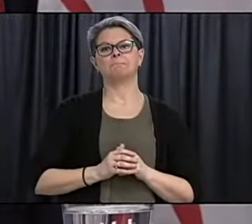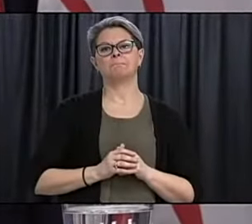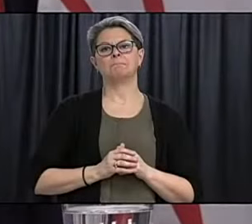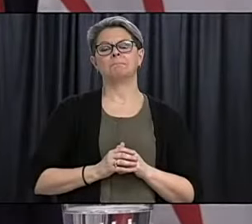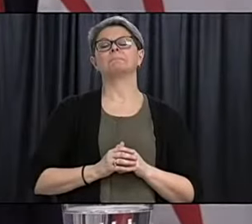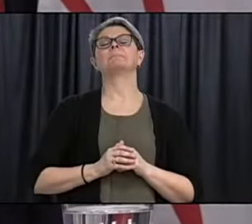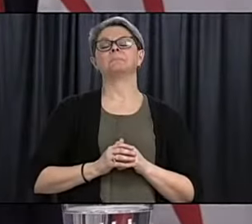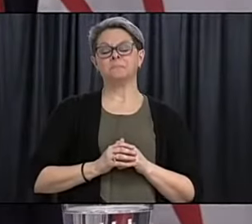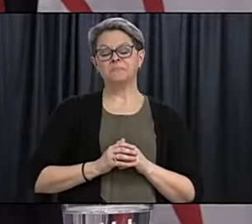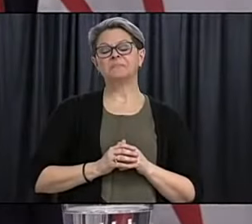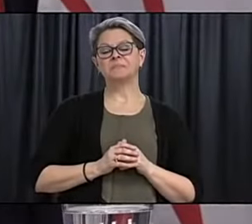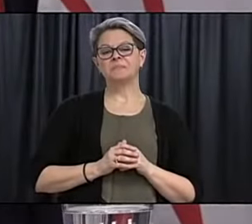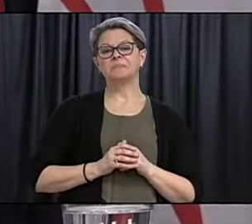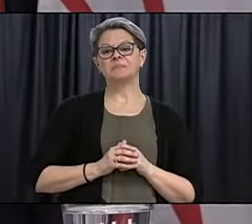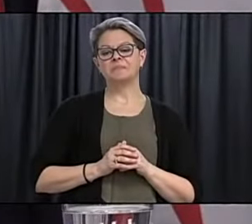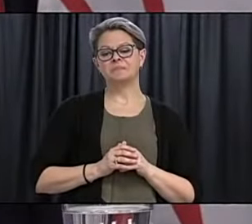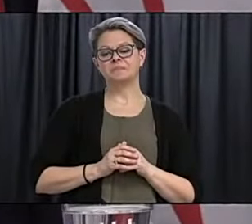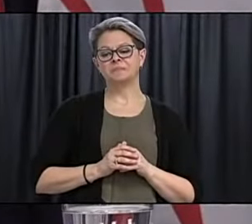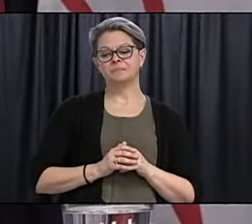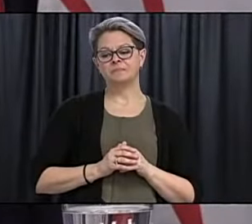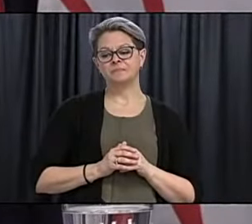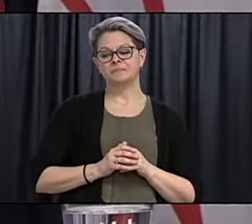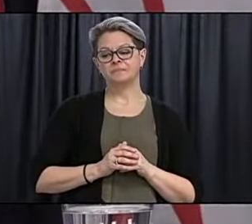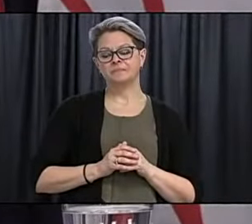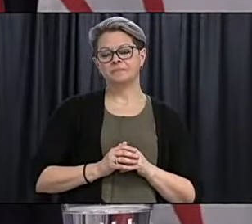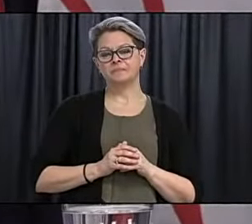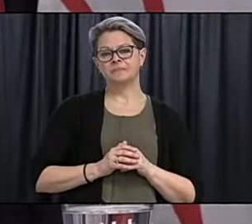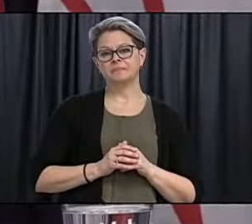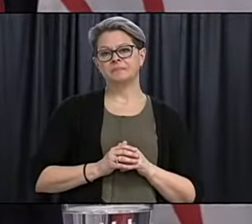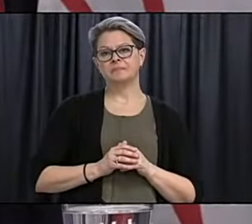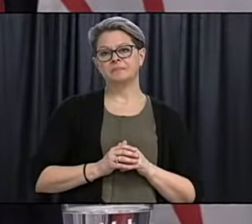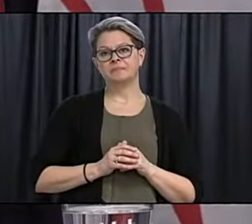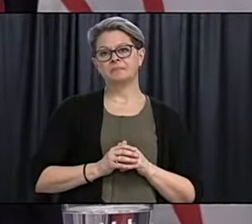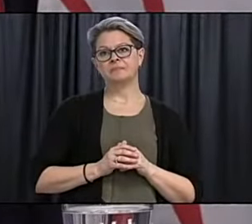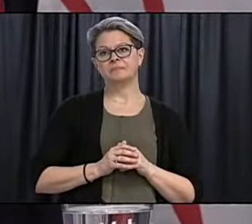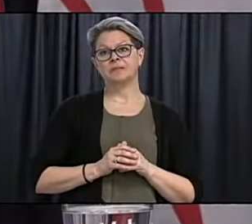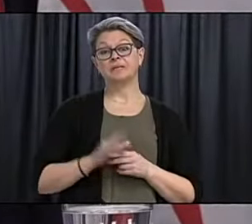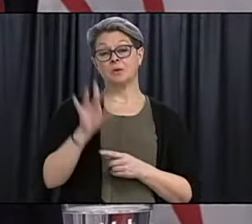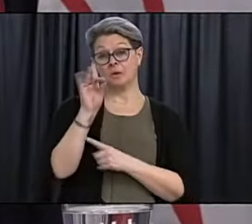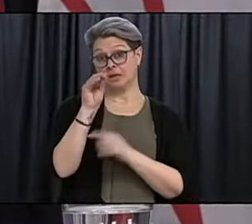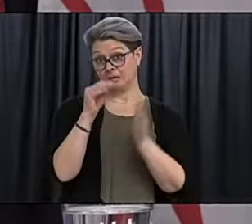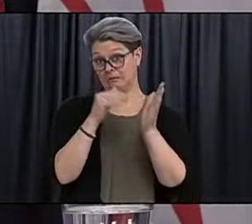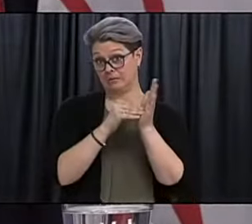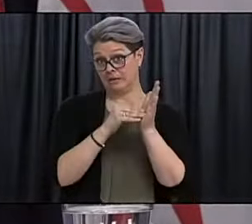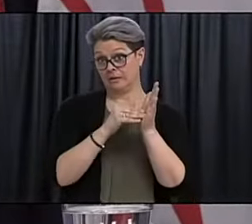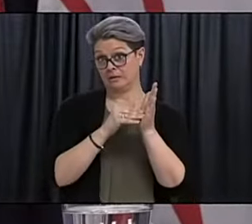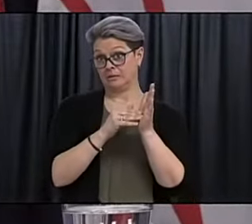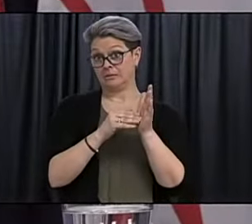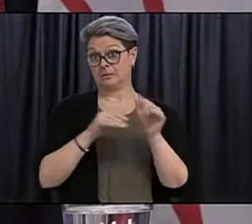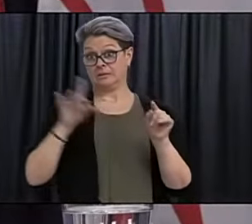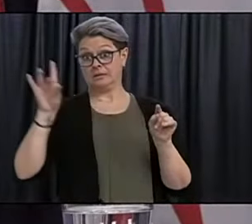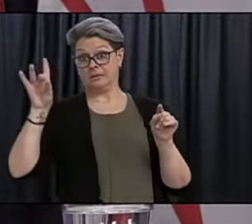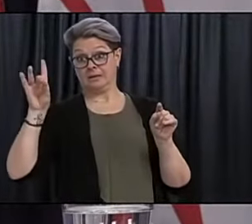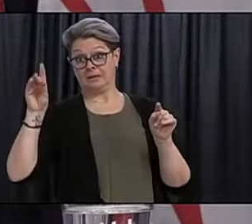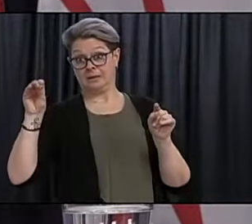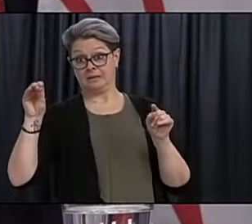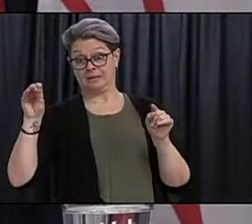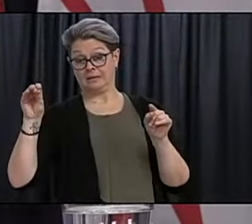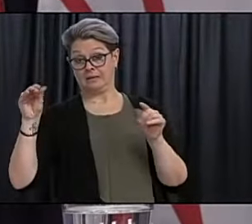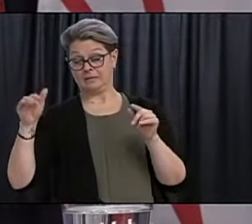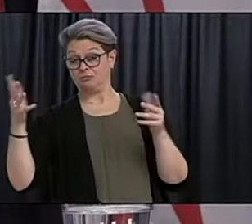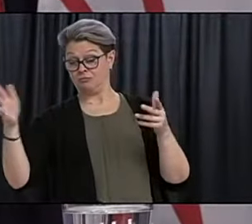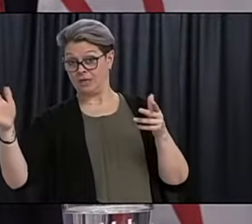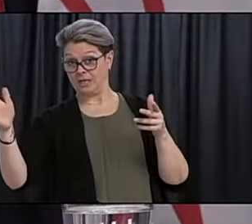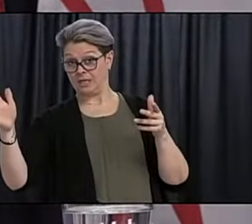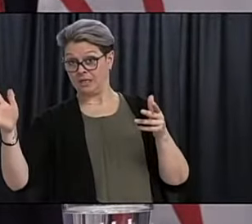Okay, so the base number is 380, and we presume 80 at the end of this month. So we've got 300,000 a month for the next three months.